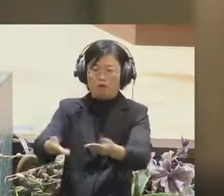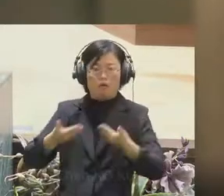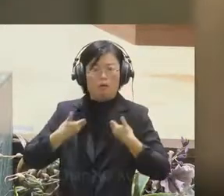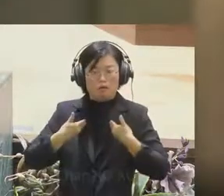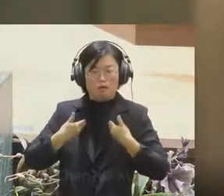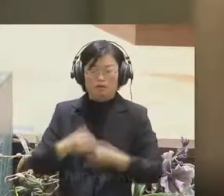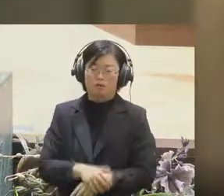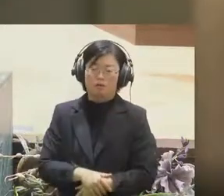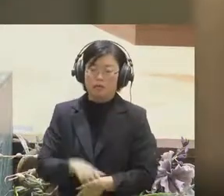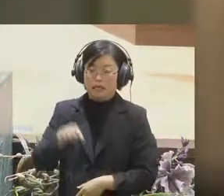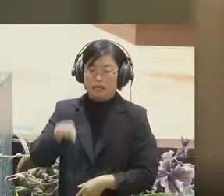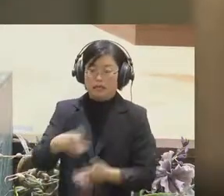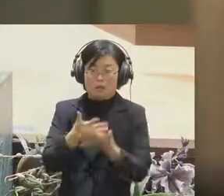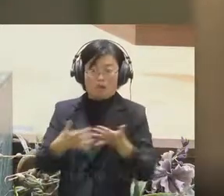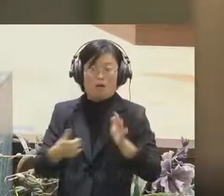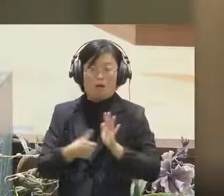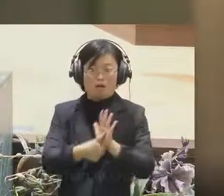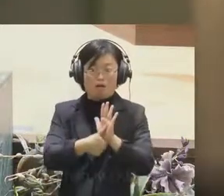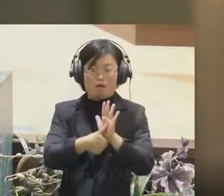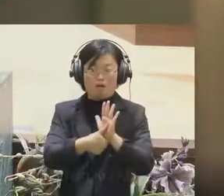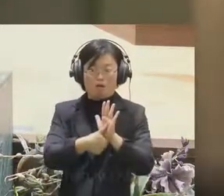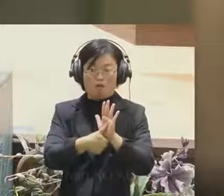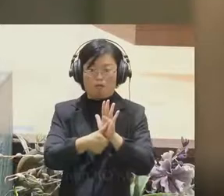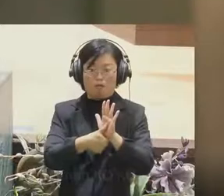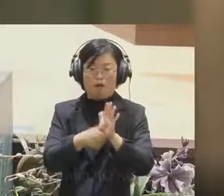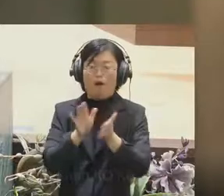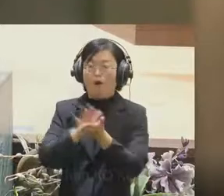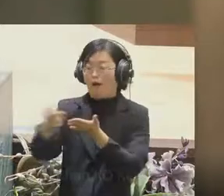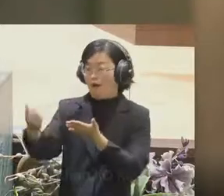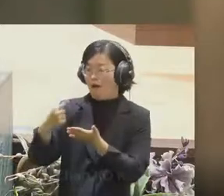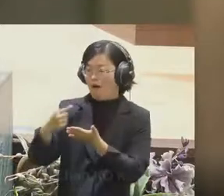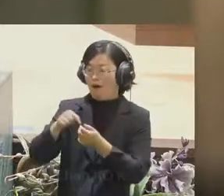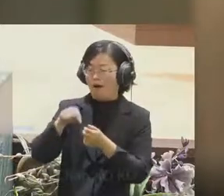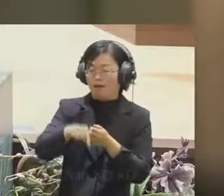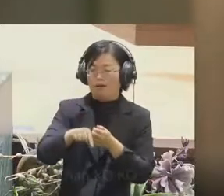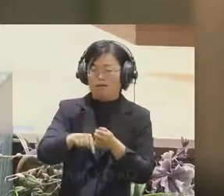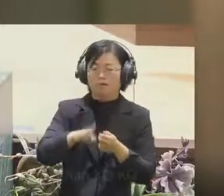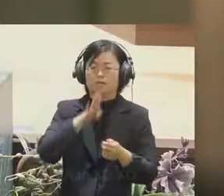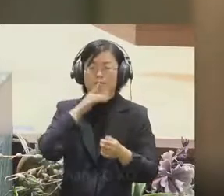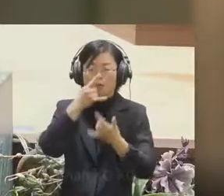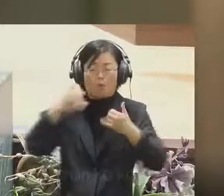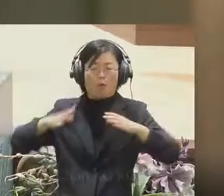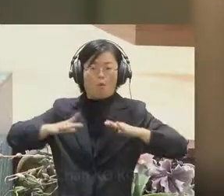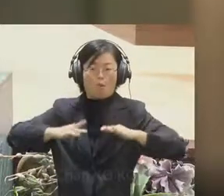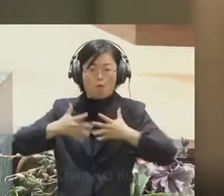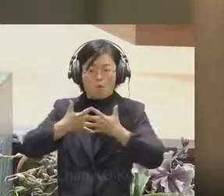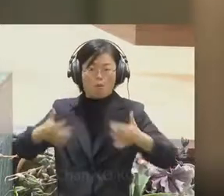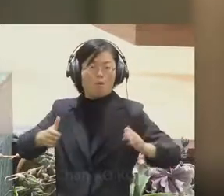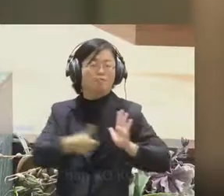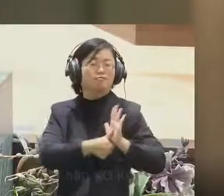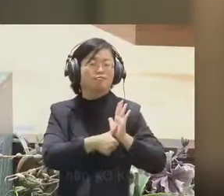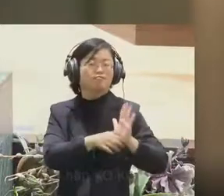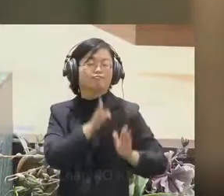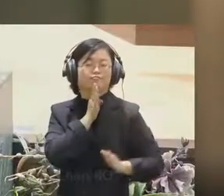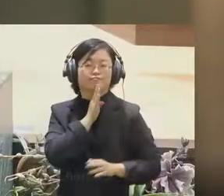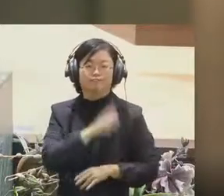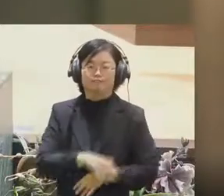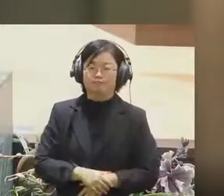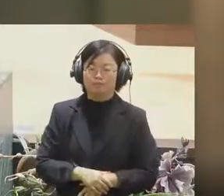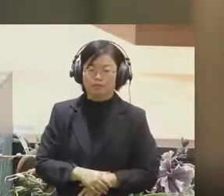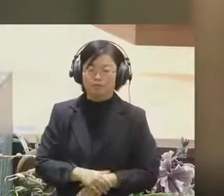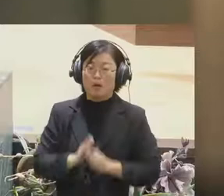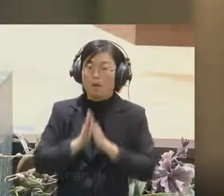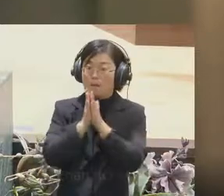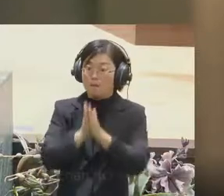COVIDmyanmar.com is a reliable source and they shared among their networks. the